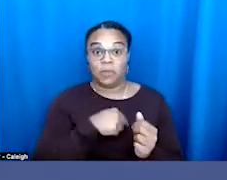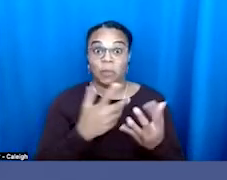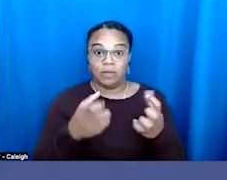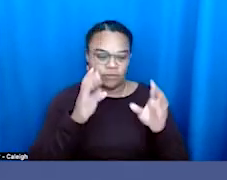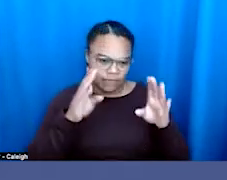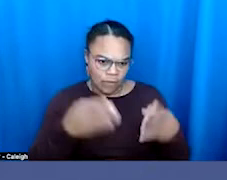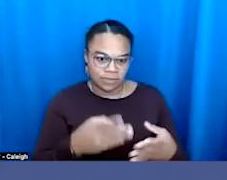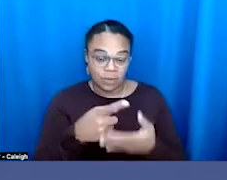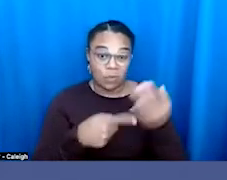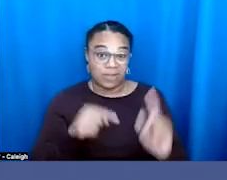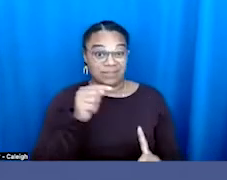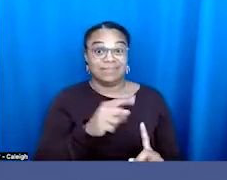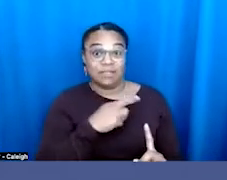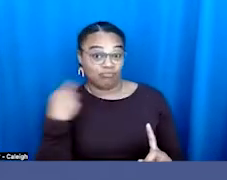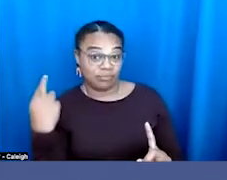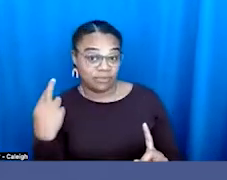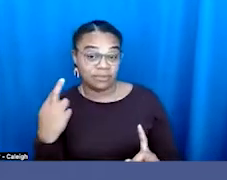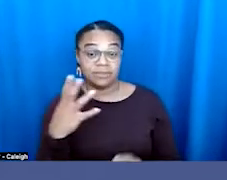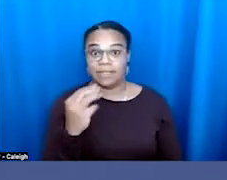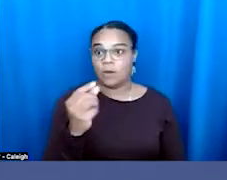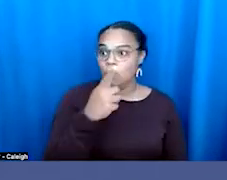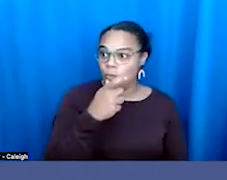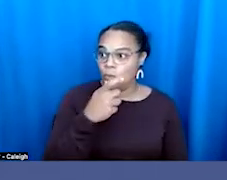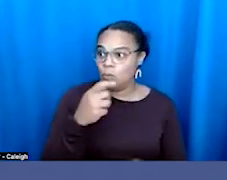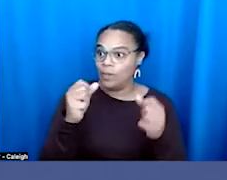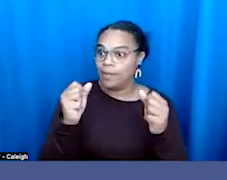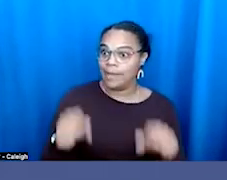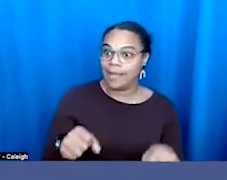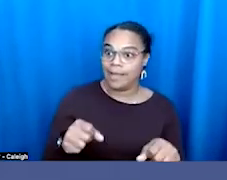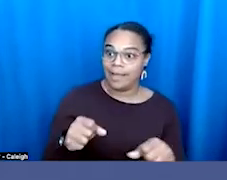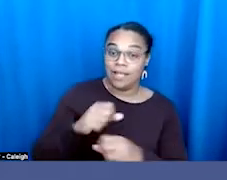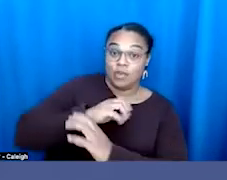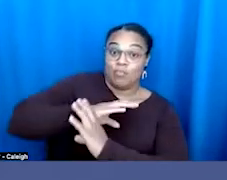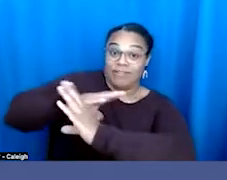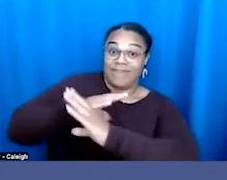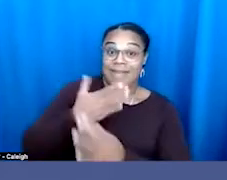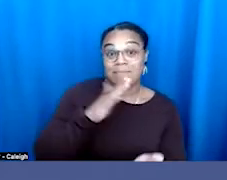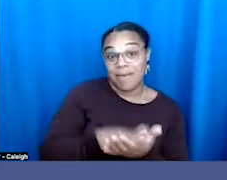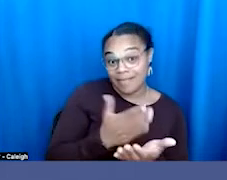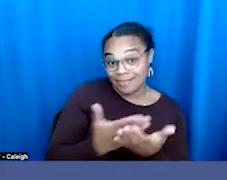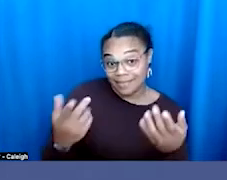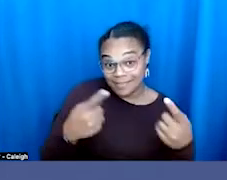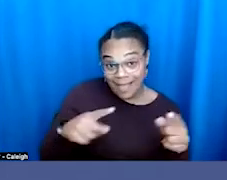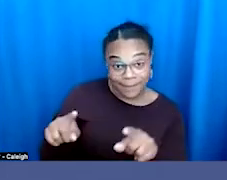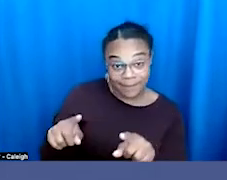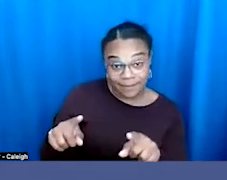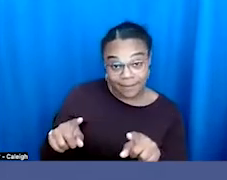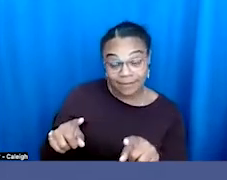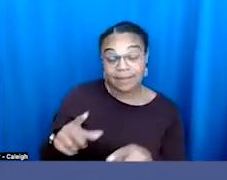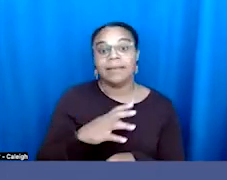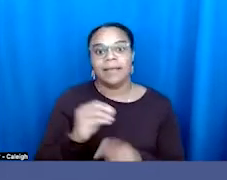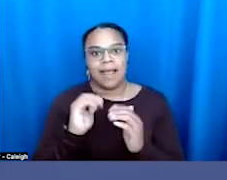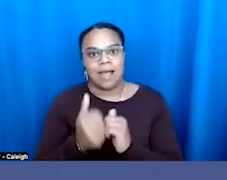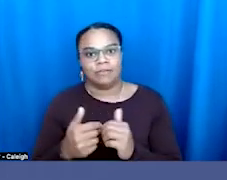who are the folks who can prevent bad things from happening and to also advance good